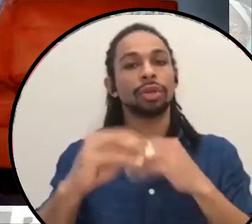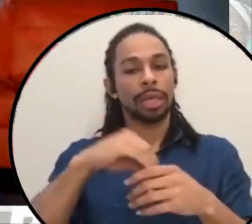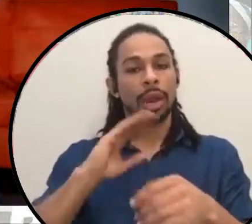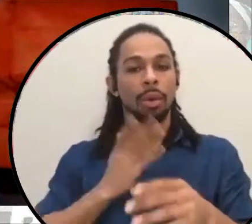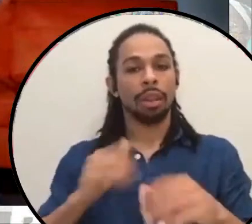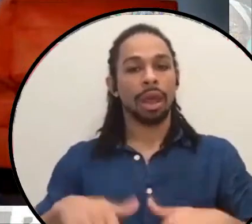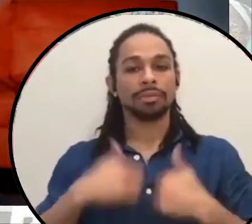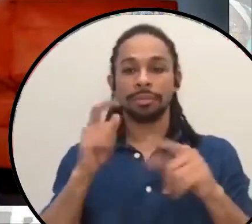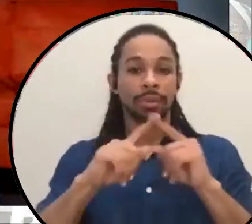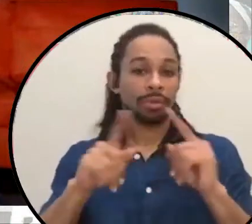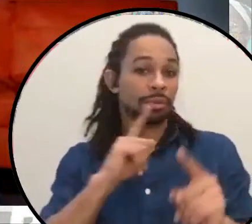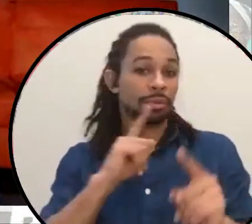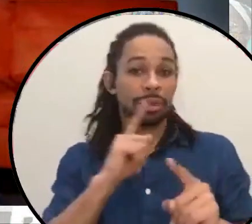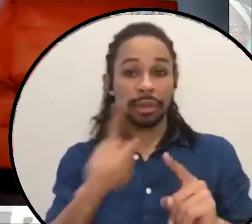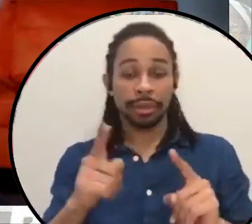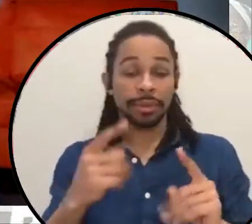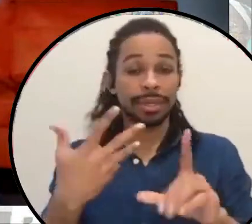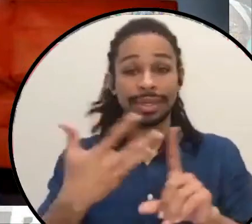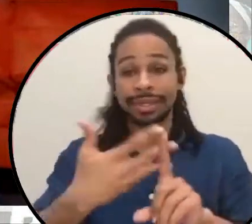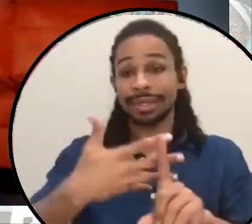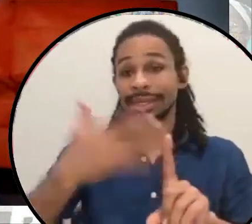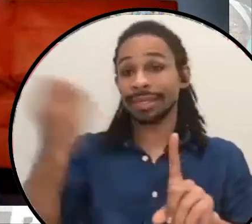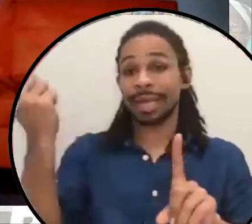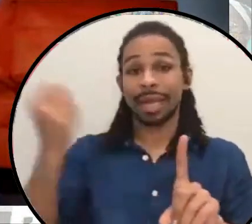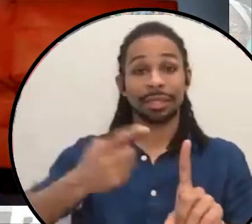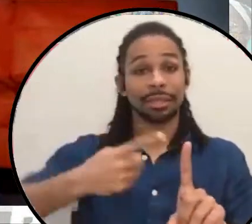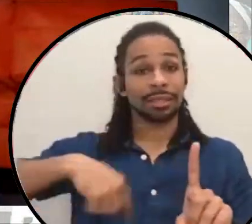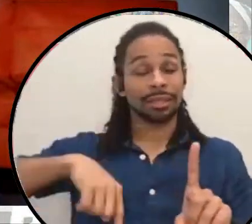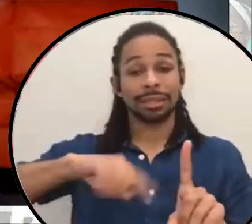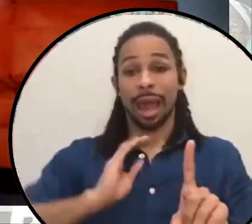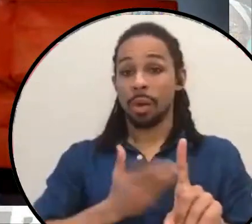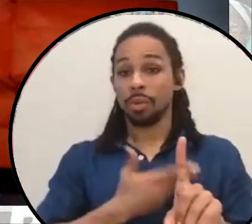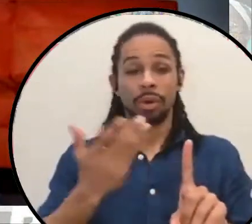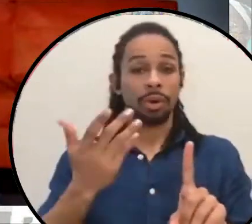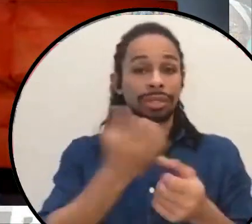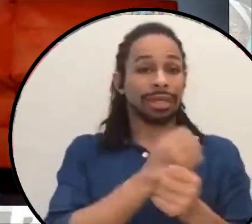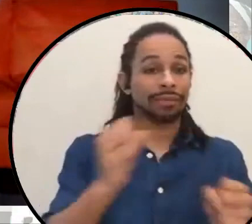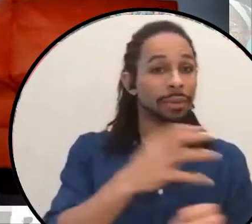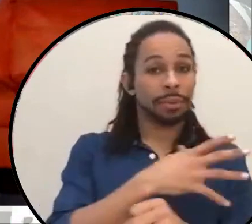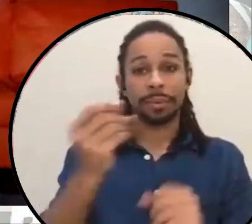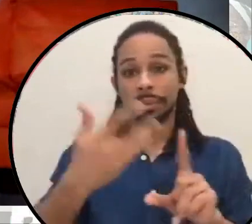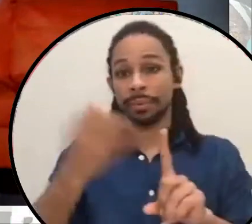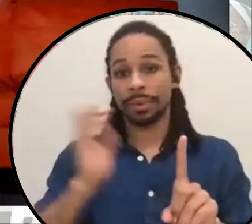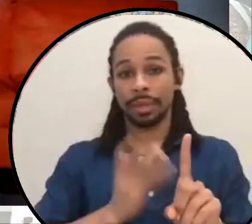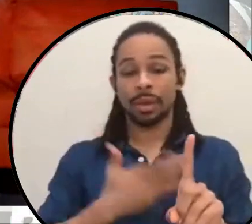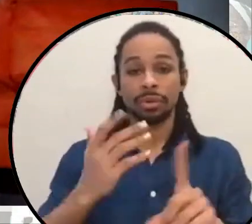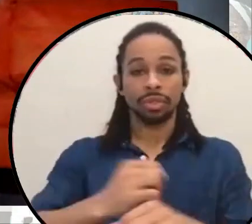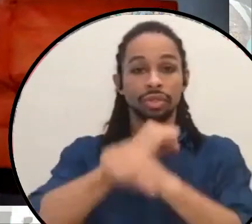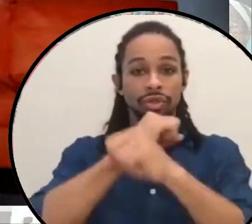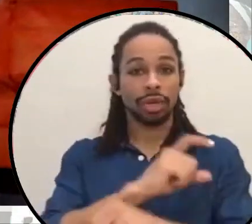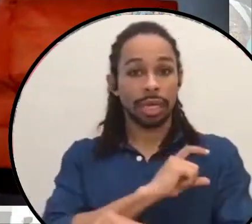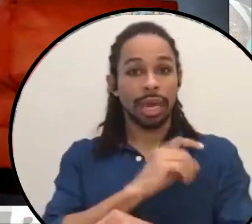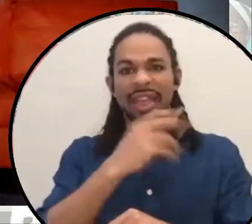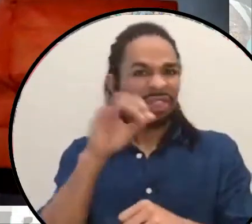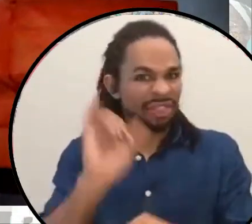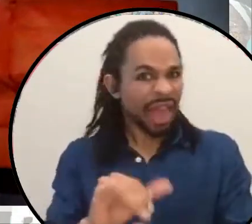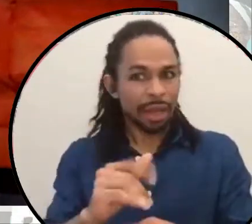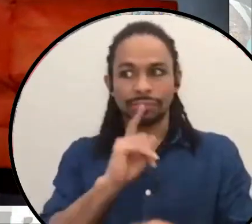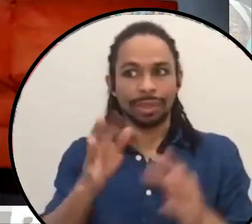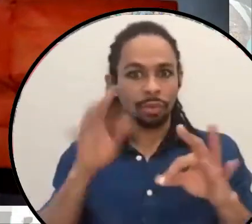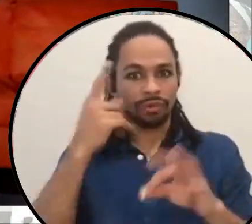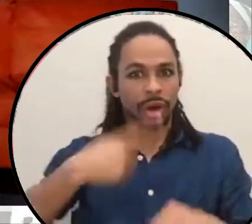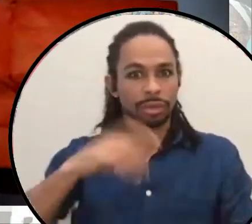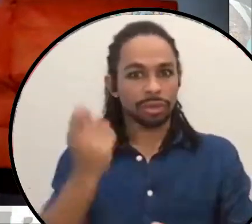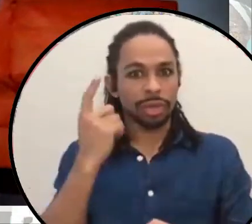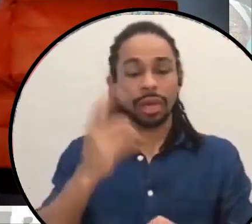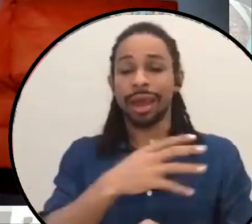deprives us of safety and security is a really important thing for us to come to understand. And that the way to do that